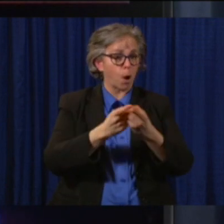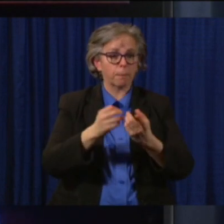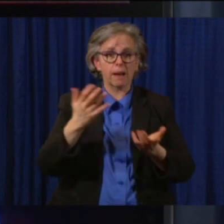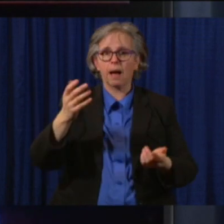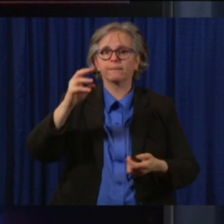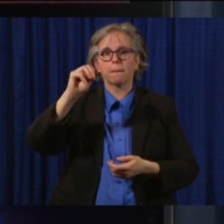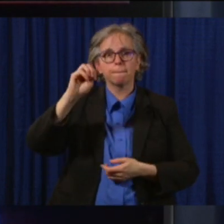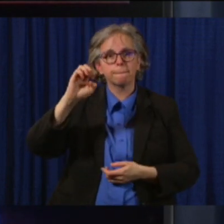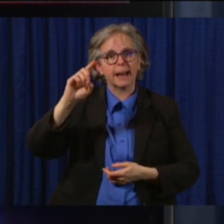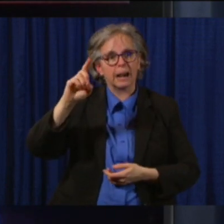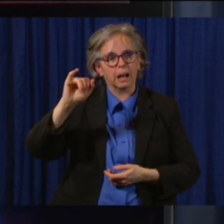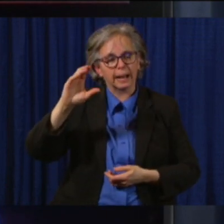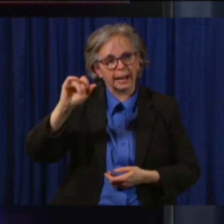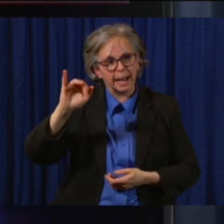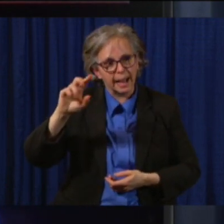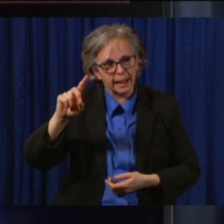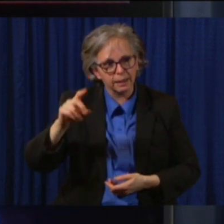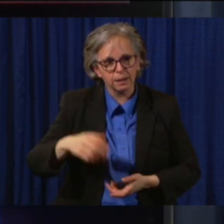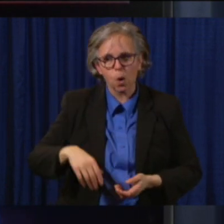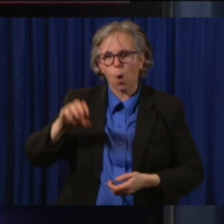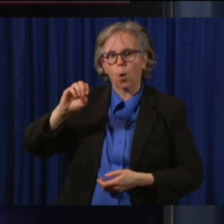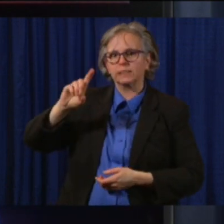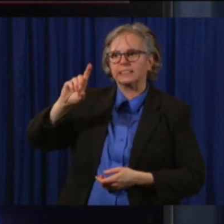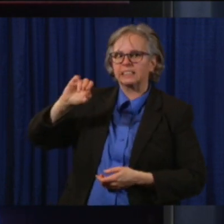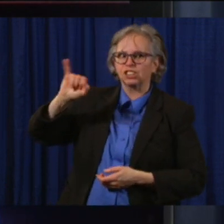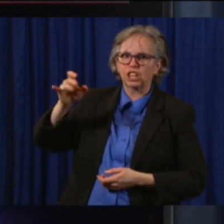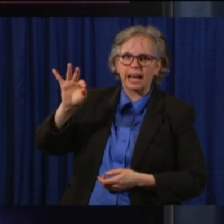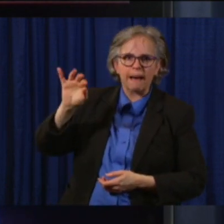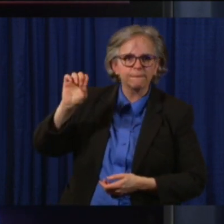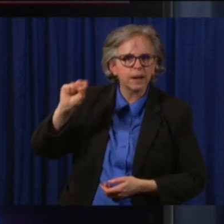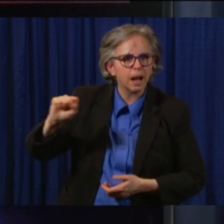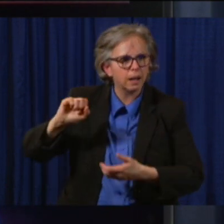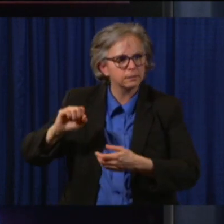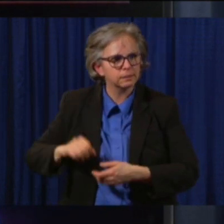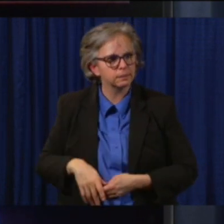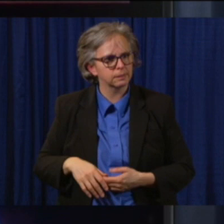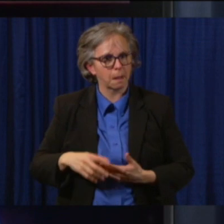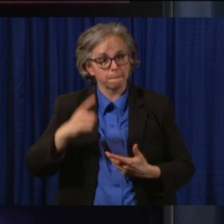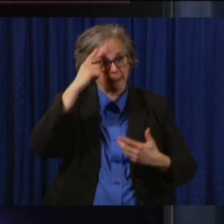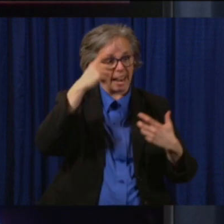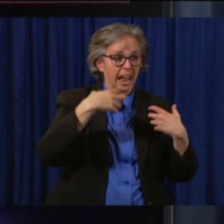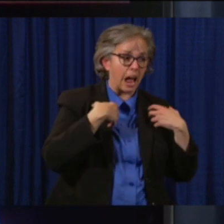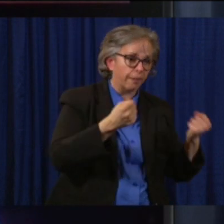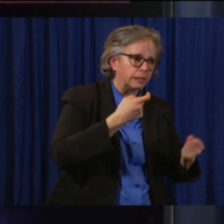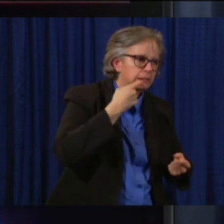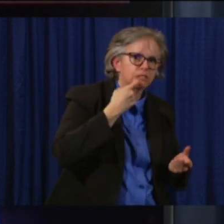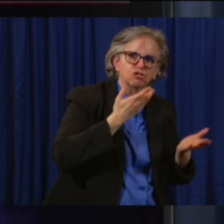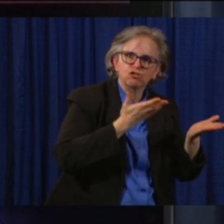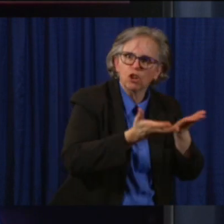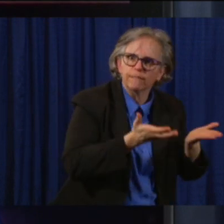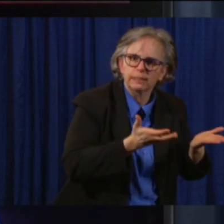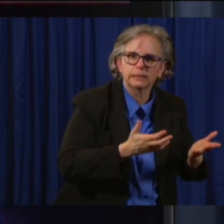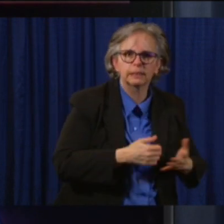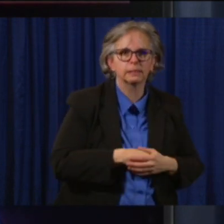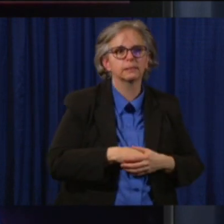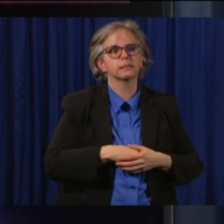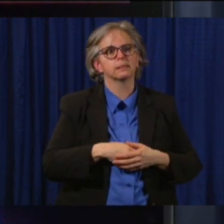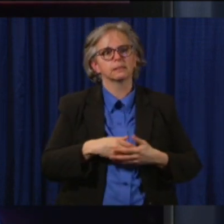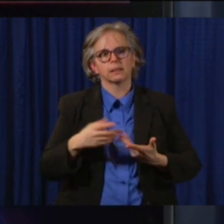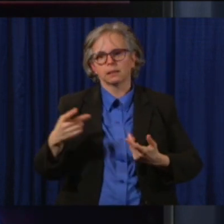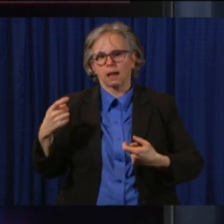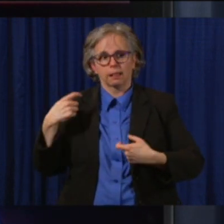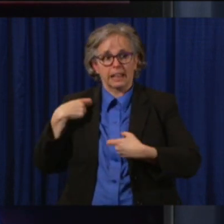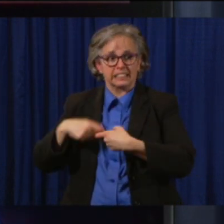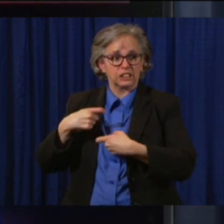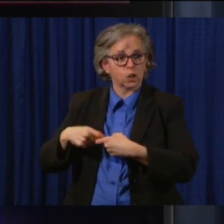Family Services, our Ohio Department of Mental Health Addiction Services, the Ohio Latino Affairs Commission, the Ohio